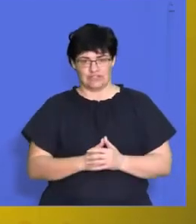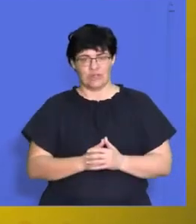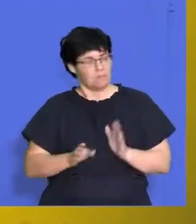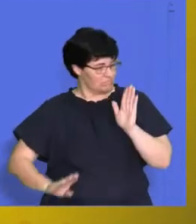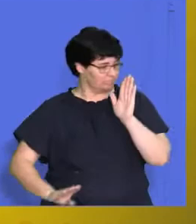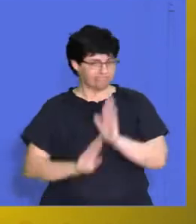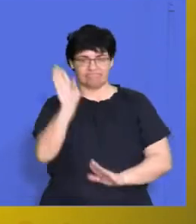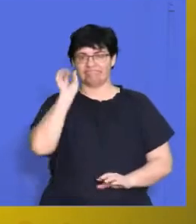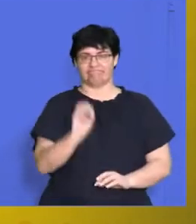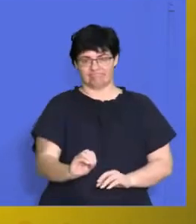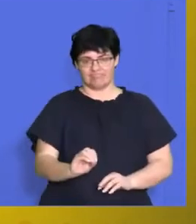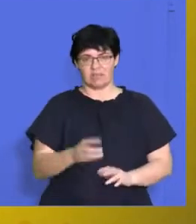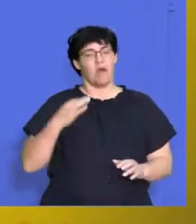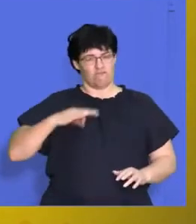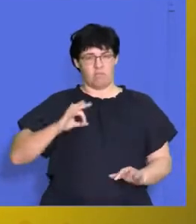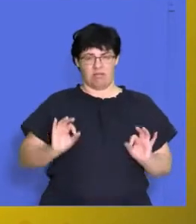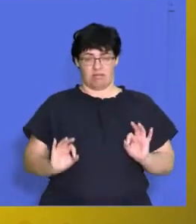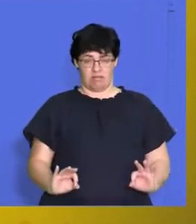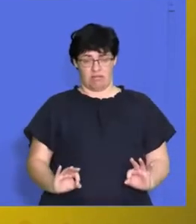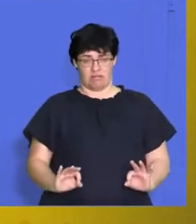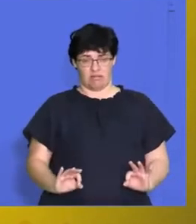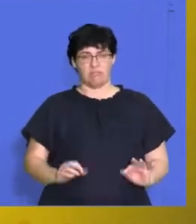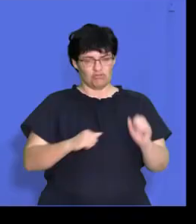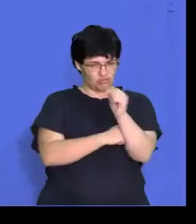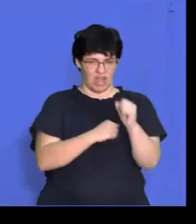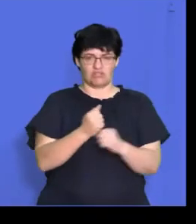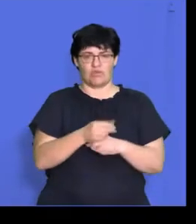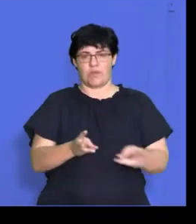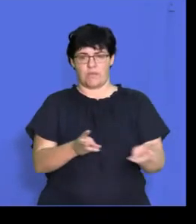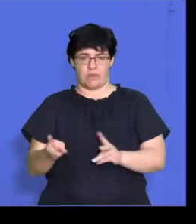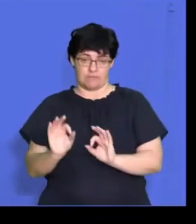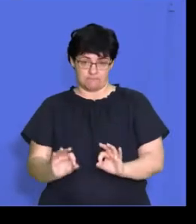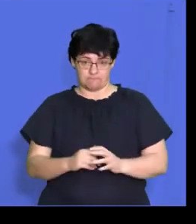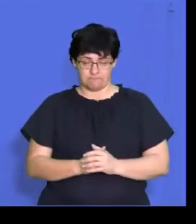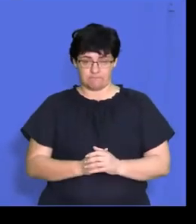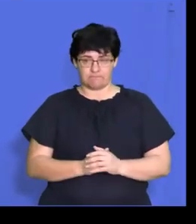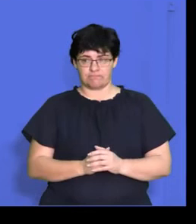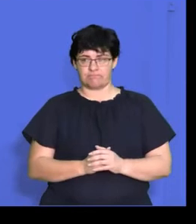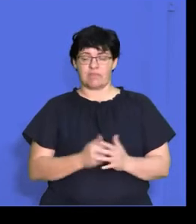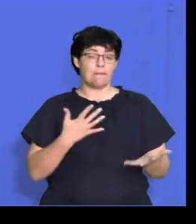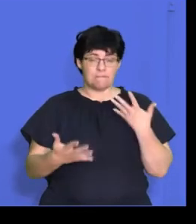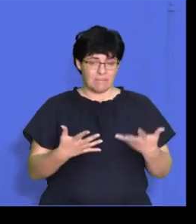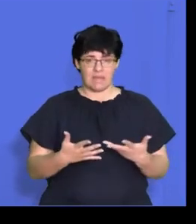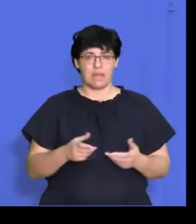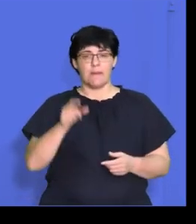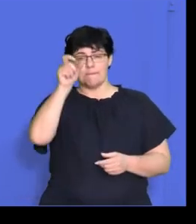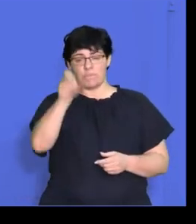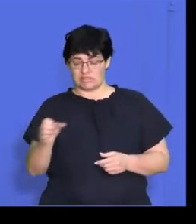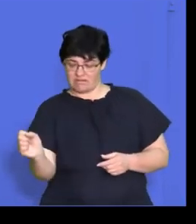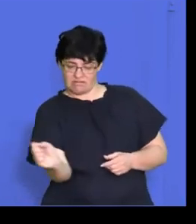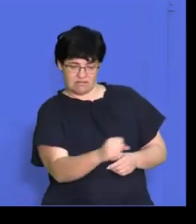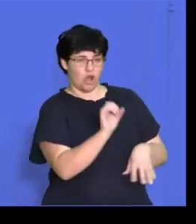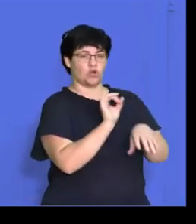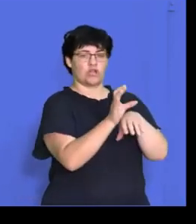passed. So it's very formal and structured. You might have to appoint a full-time or part-time